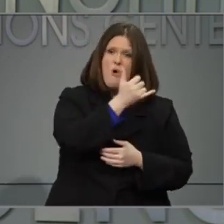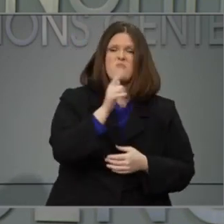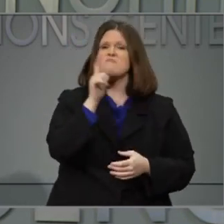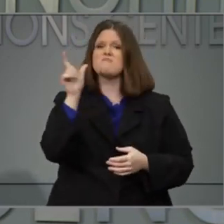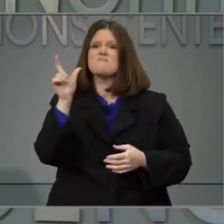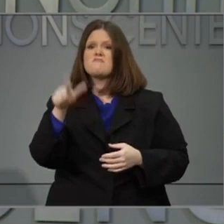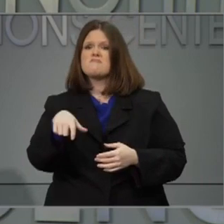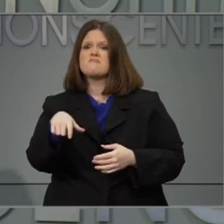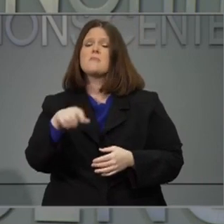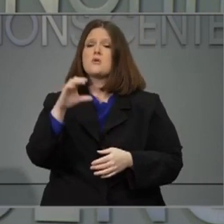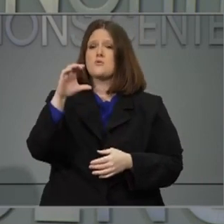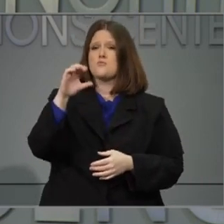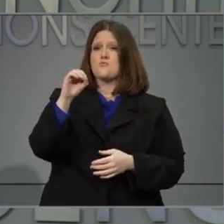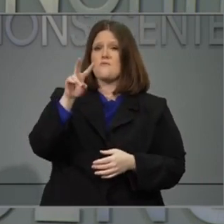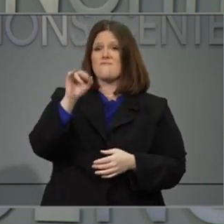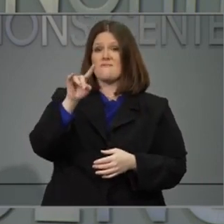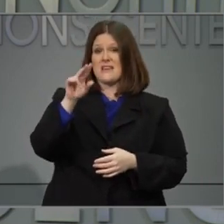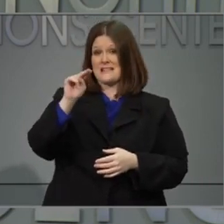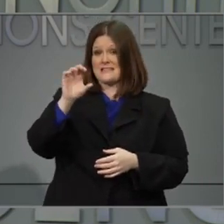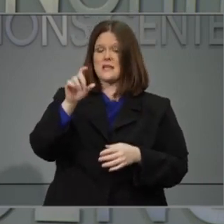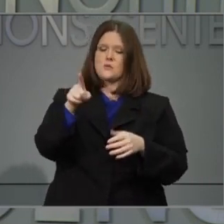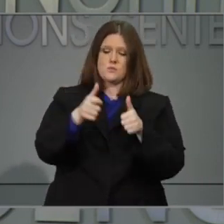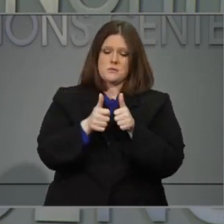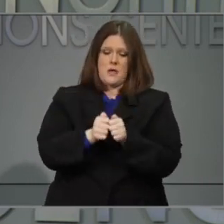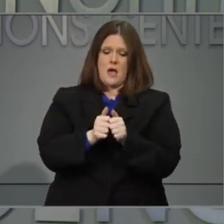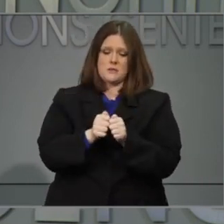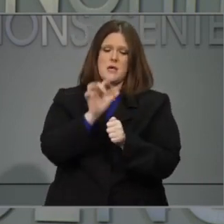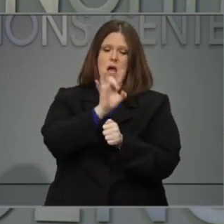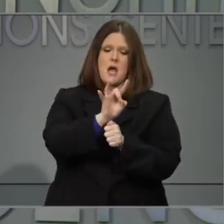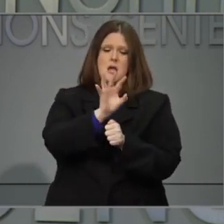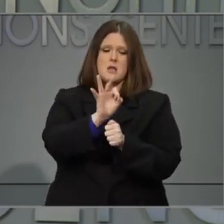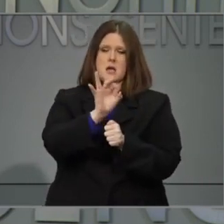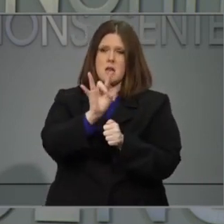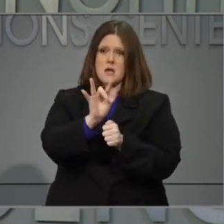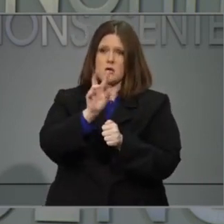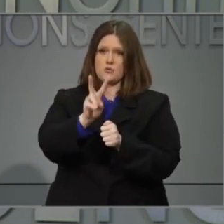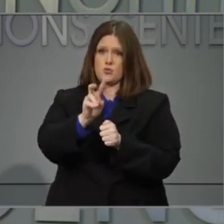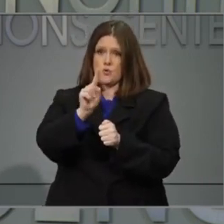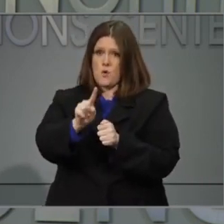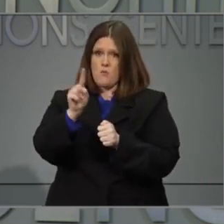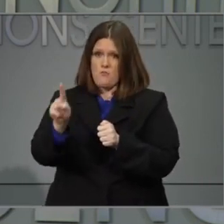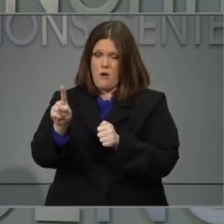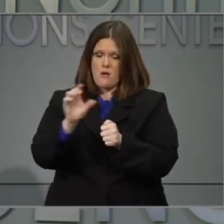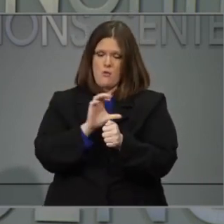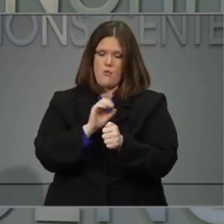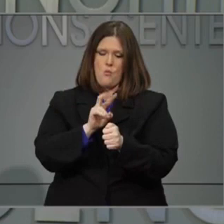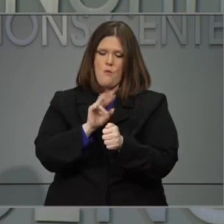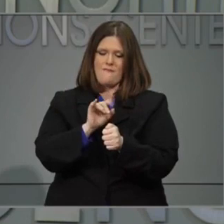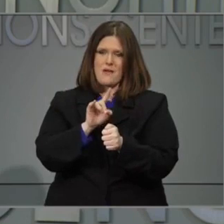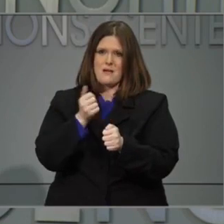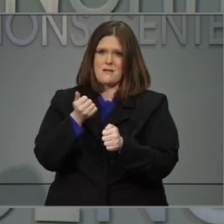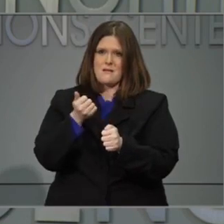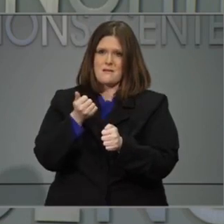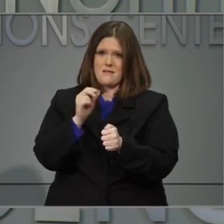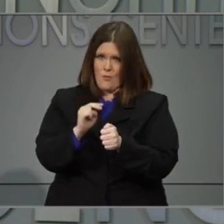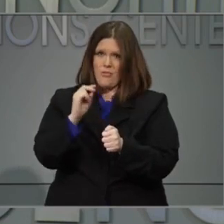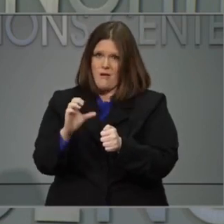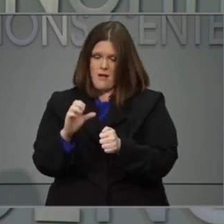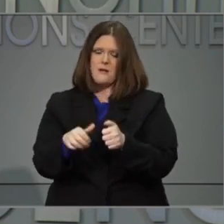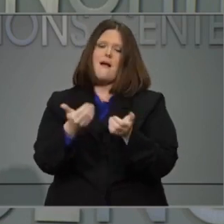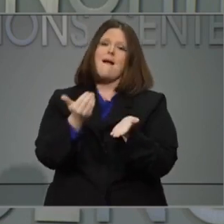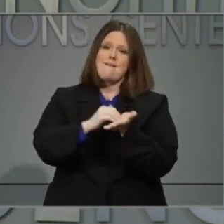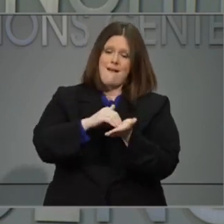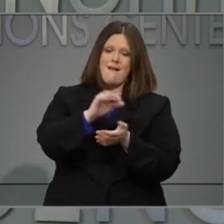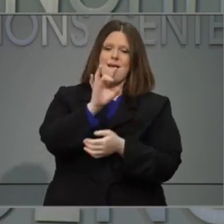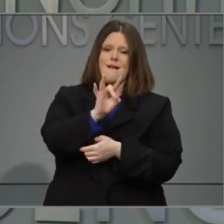Just text COVIDNC to 898-211. That's 898-211. You can